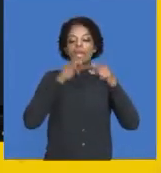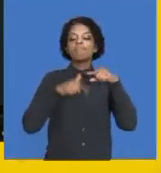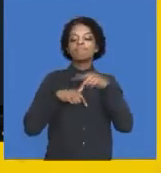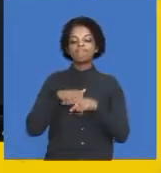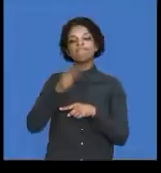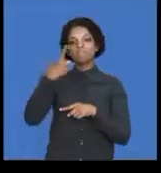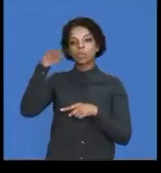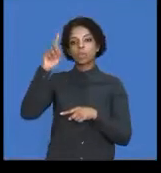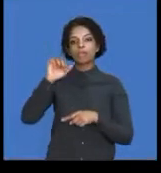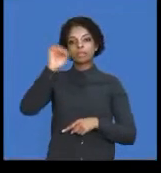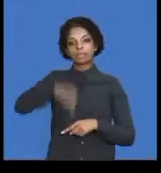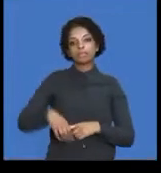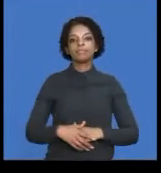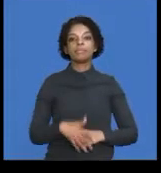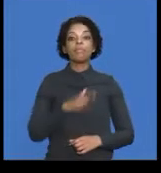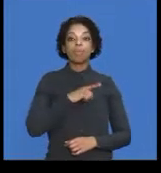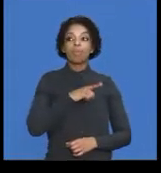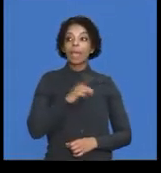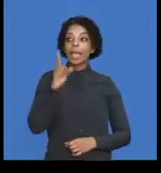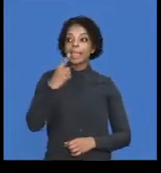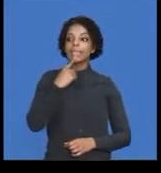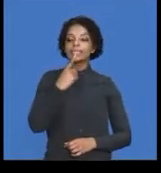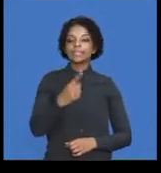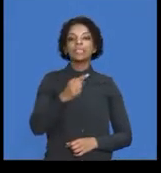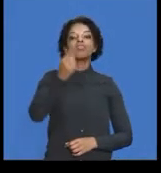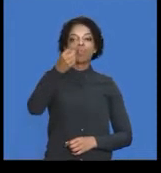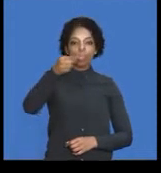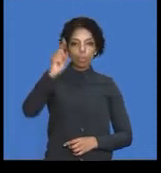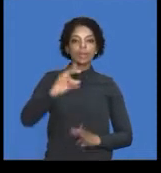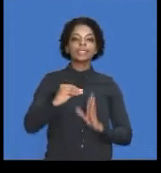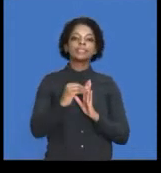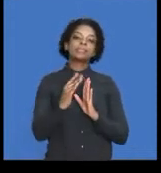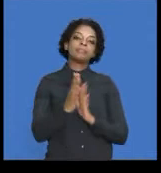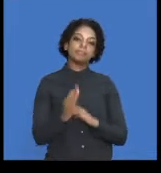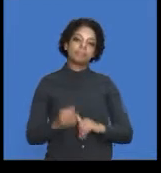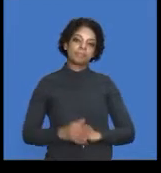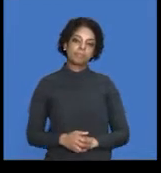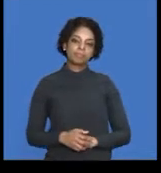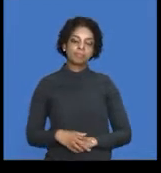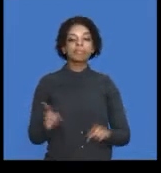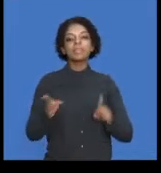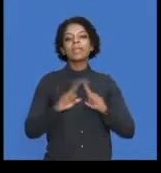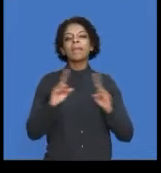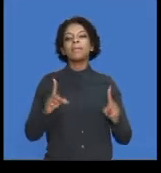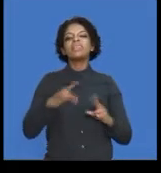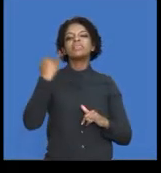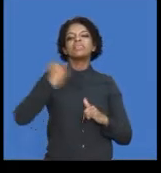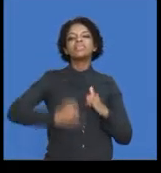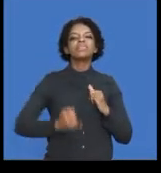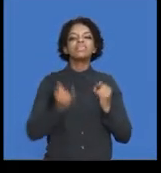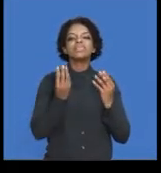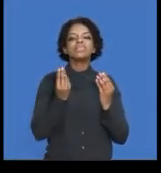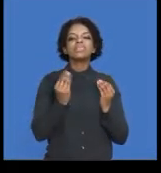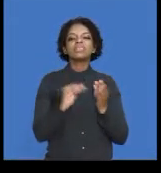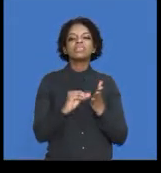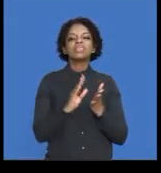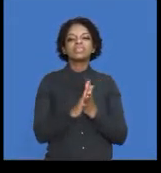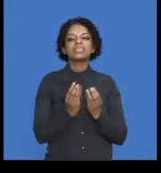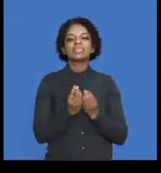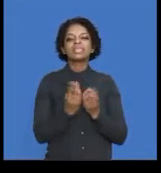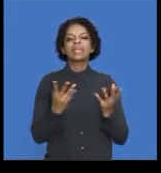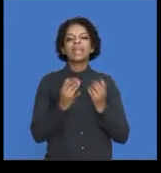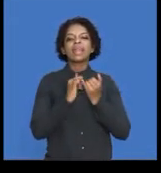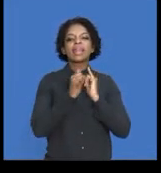You are told that was correctly recorded. The amount was incorrectly recorded as 11,200